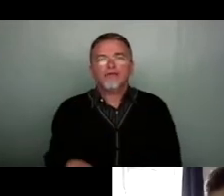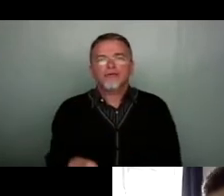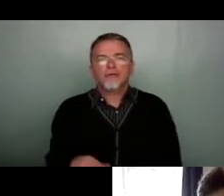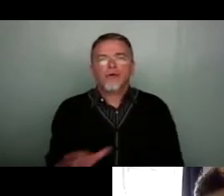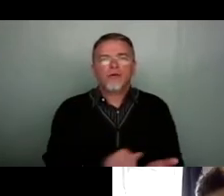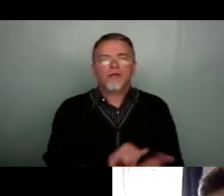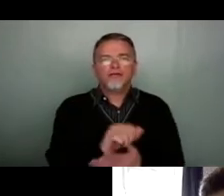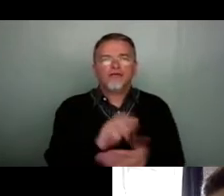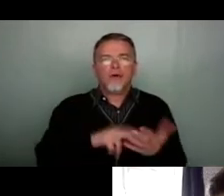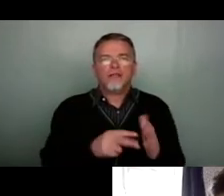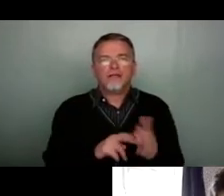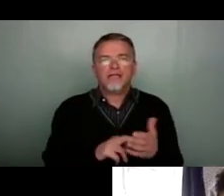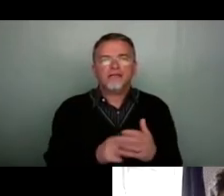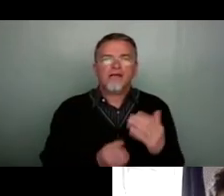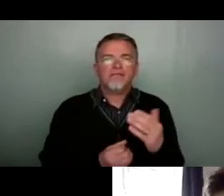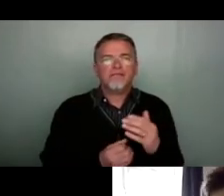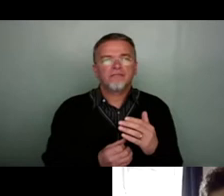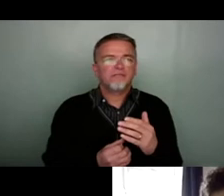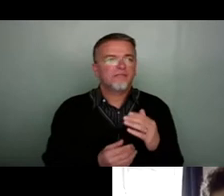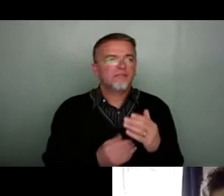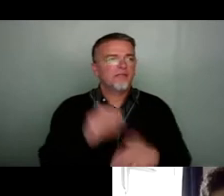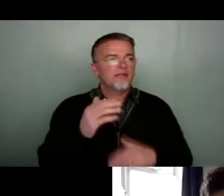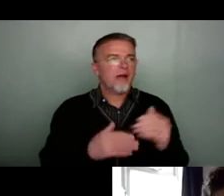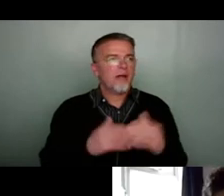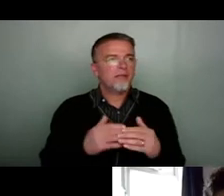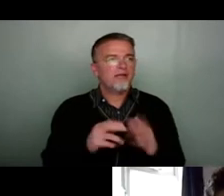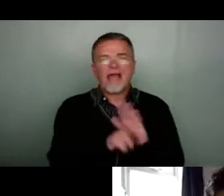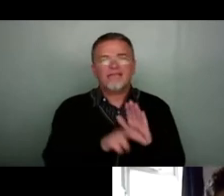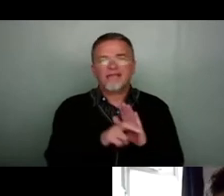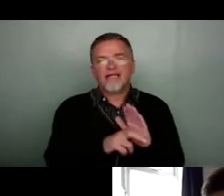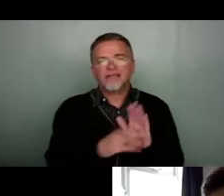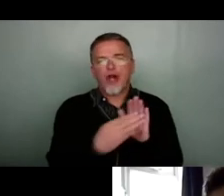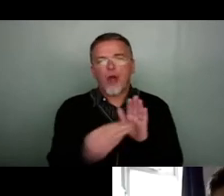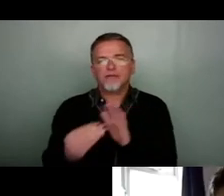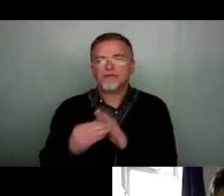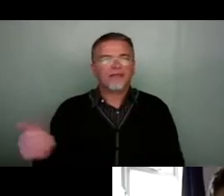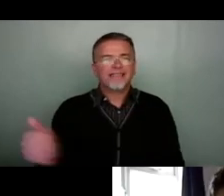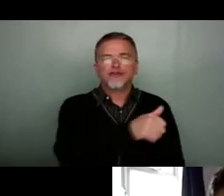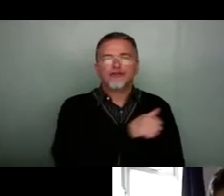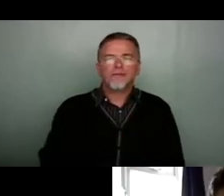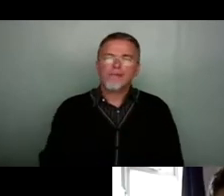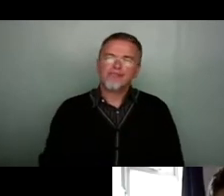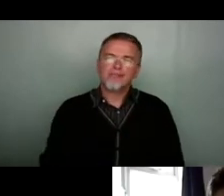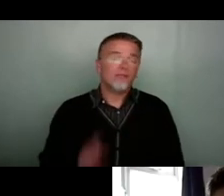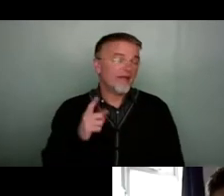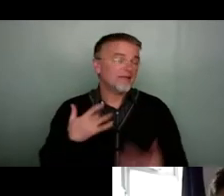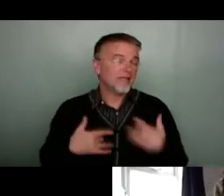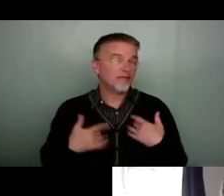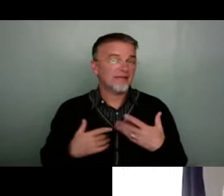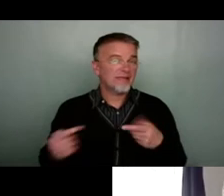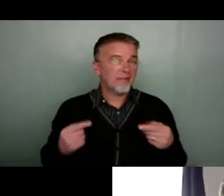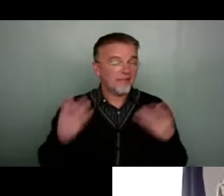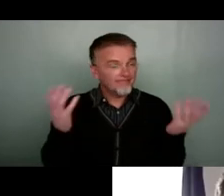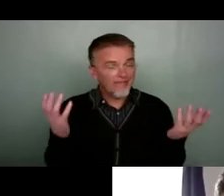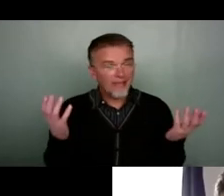organizations have built Netflix clones each. Um, and that's a really interesting conundrum that, um, and I think